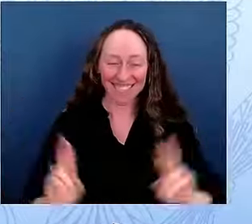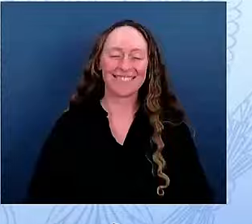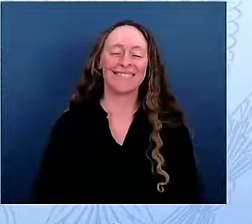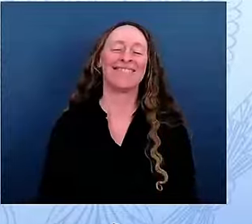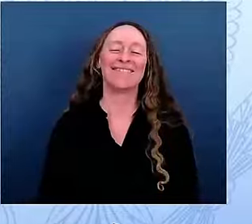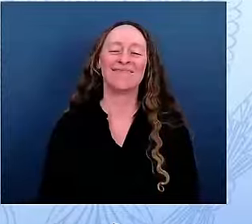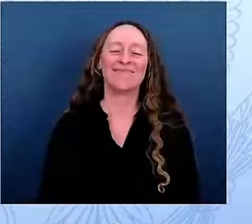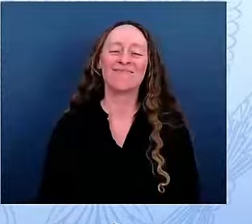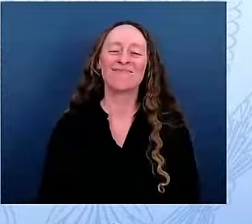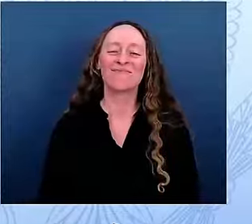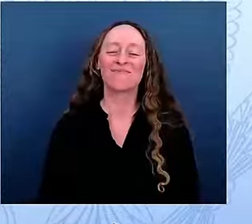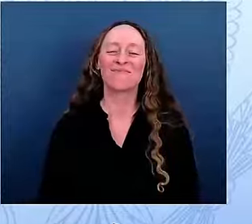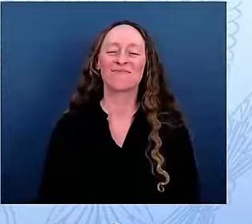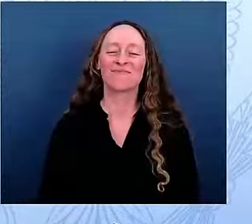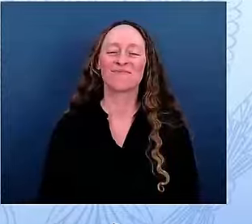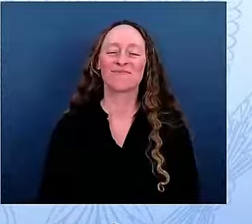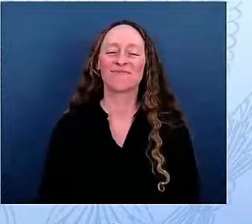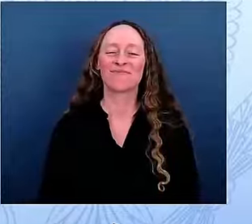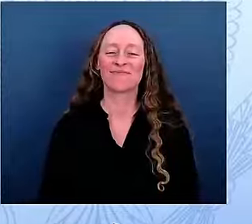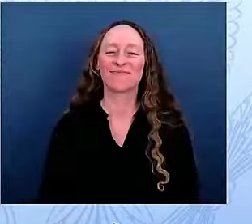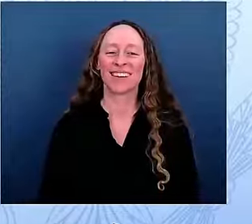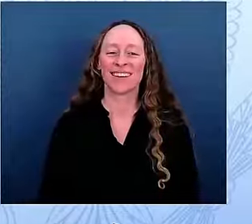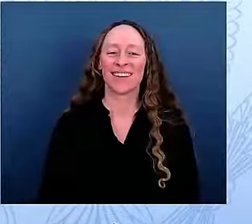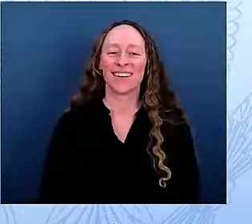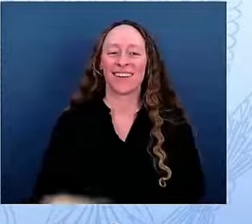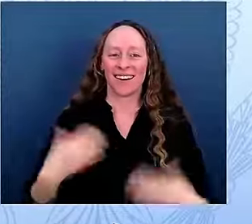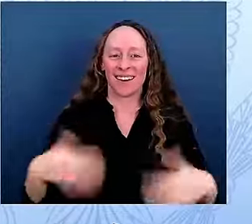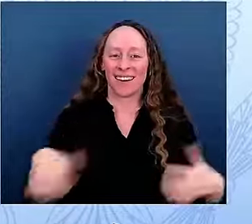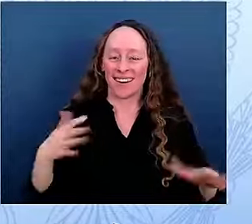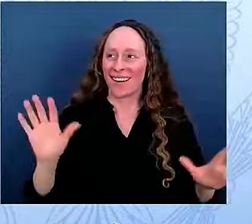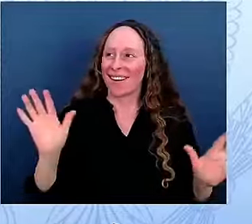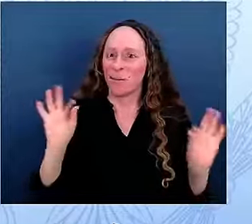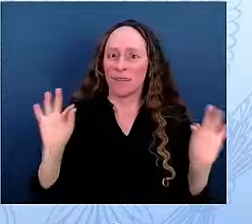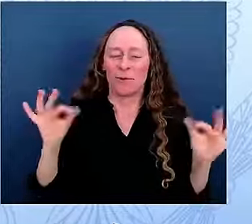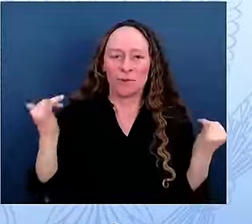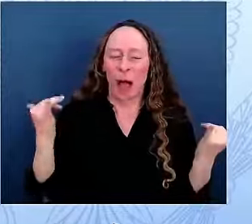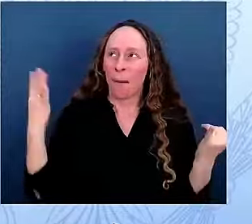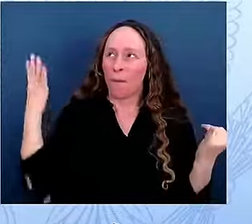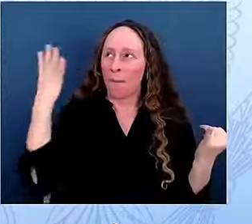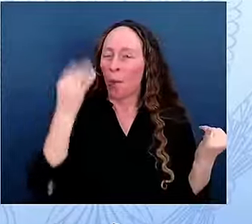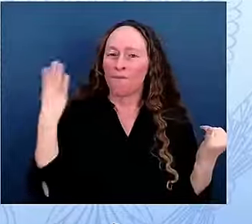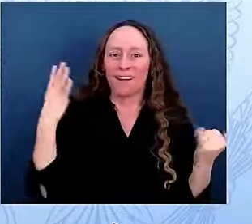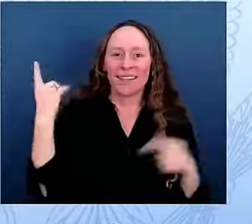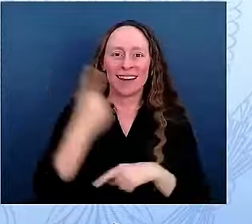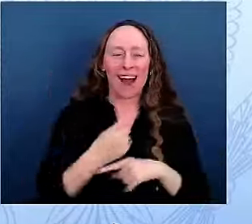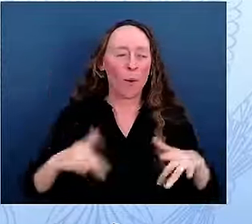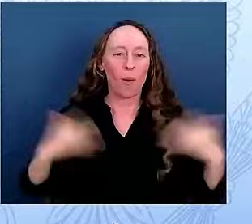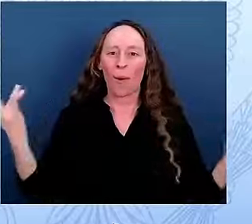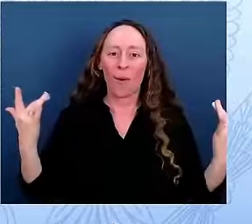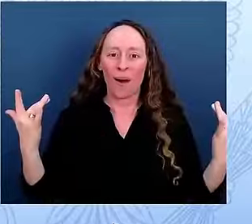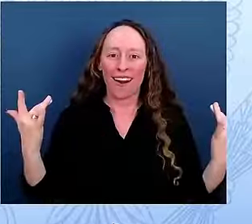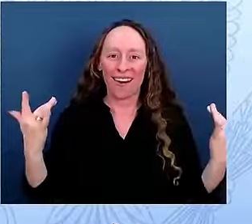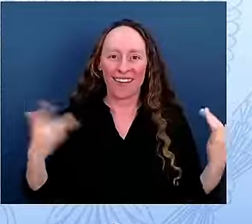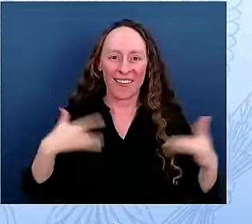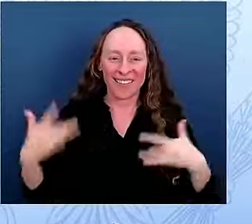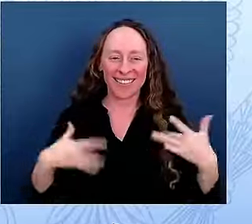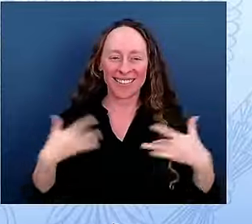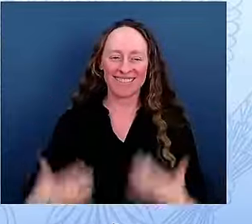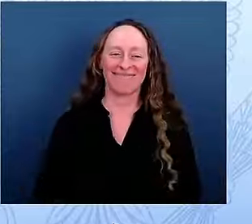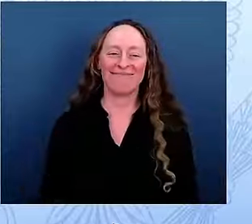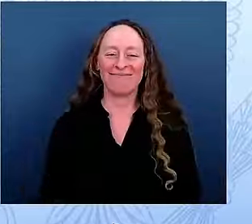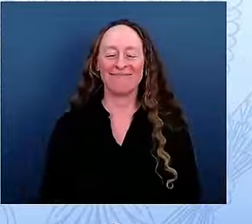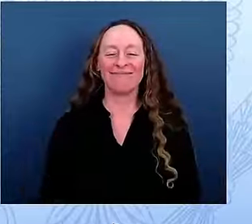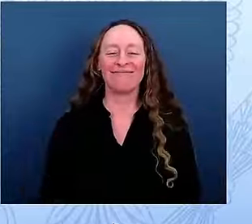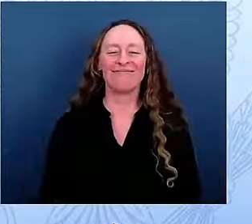Boy, we were blessed with this day, weren't we? Wow. So have any of you ever walked through a